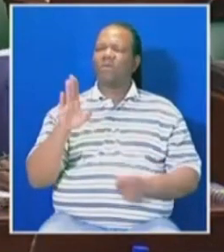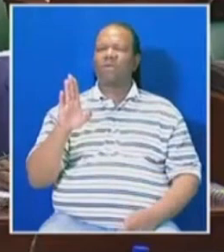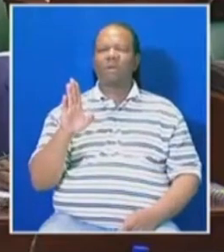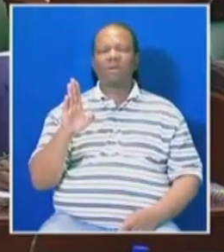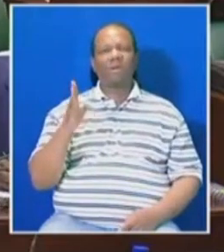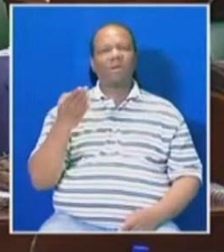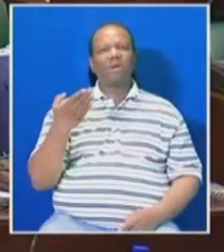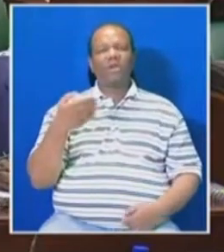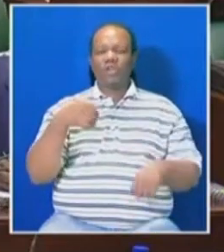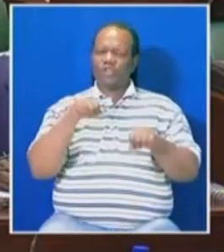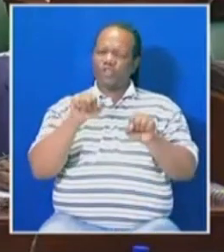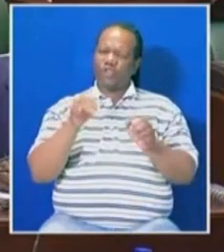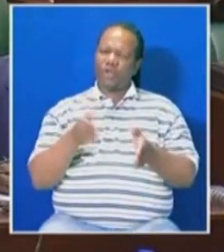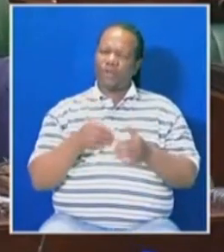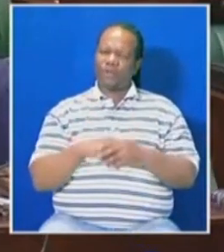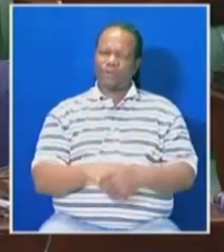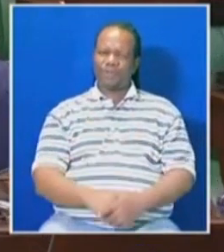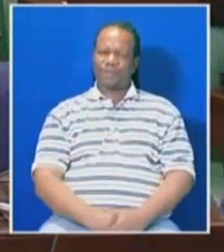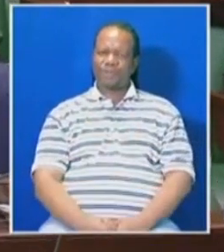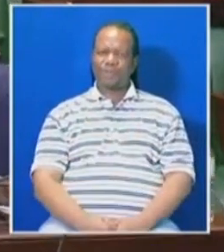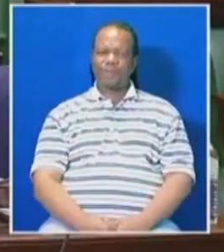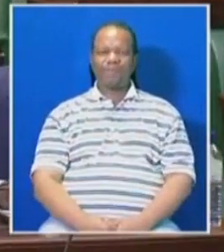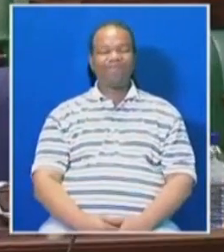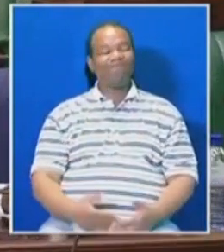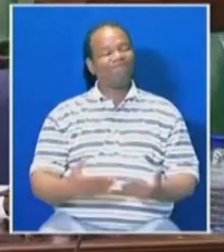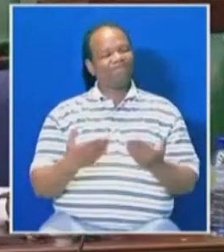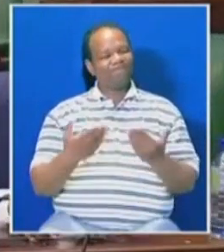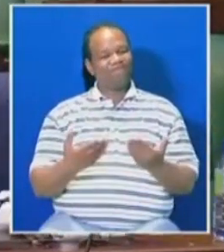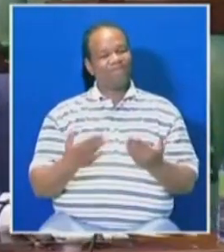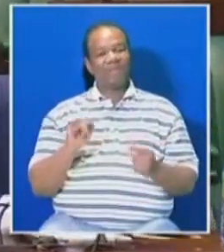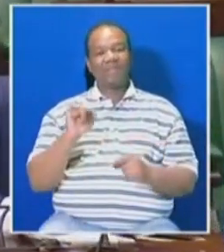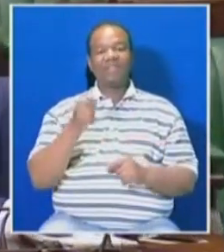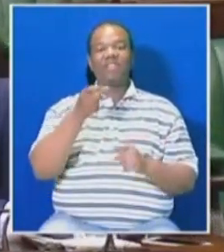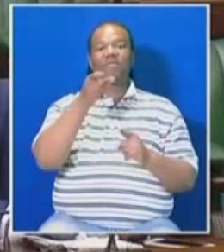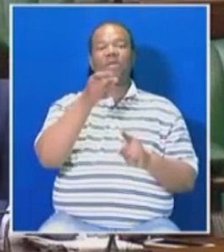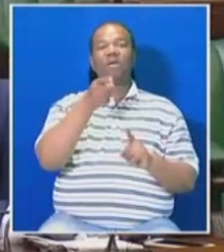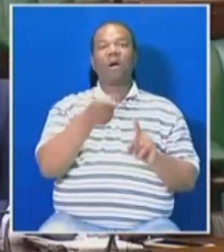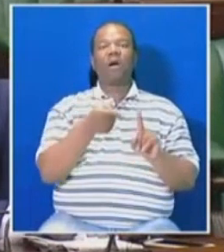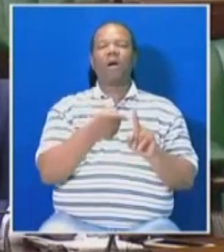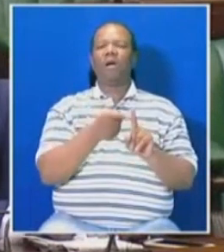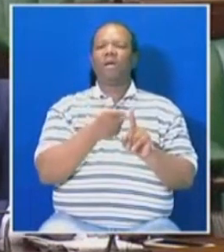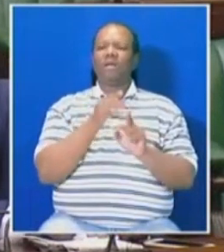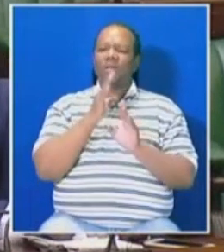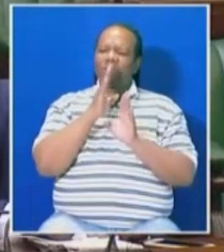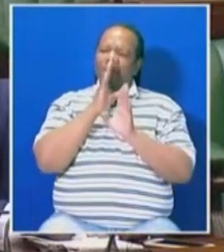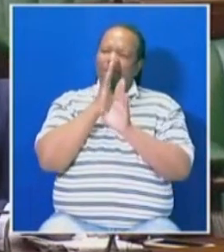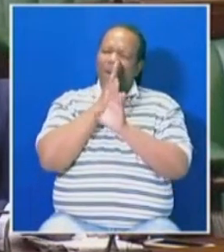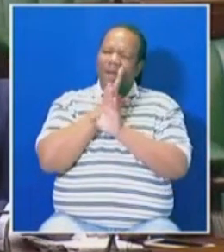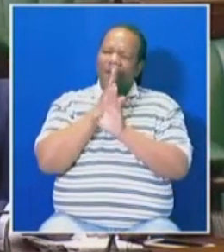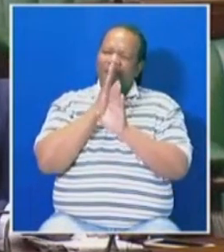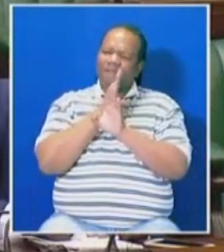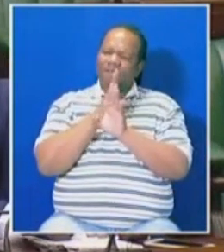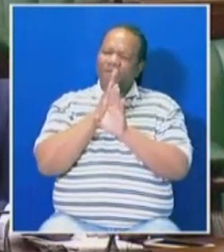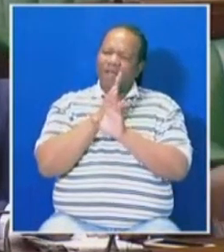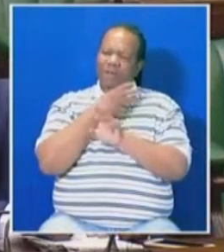Honorable Chairperson, the Speaker there is discussing the private matters of the Minister without